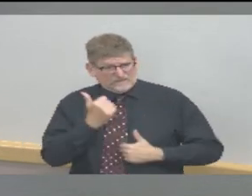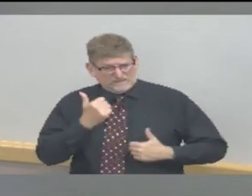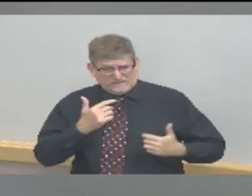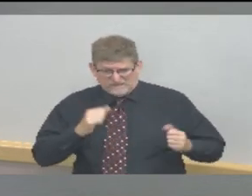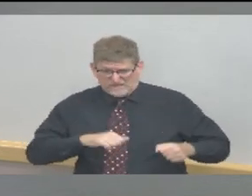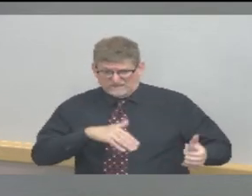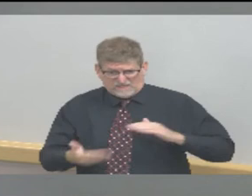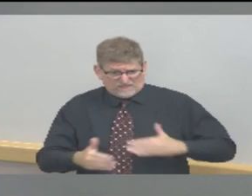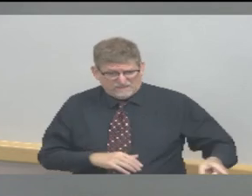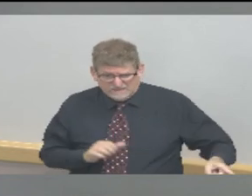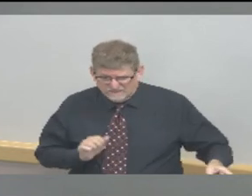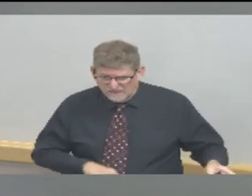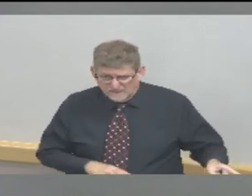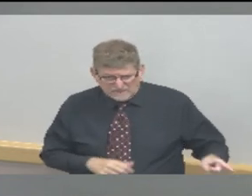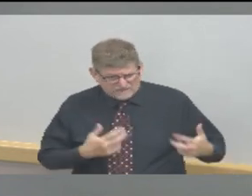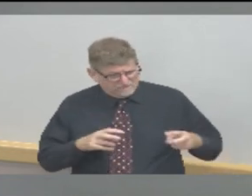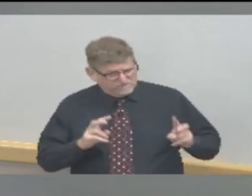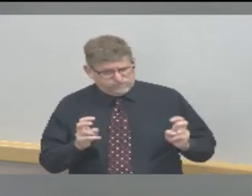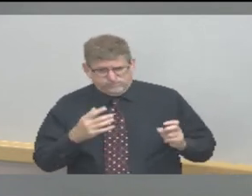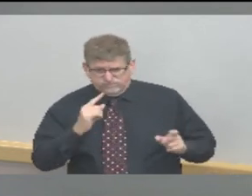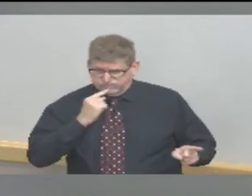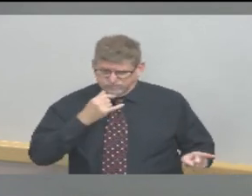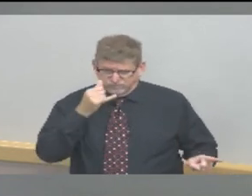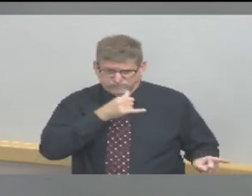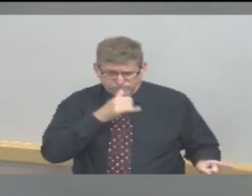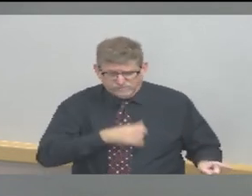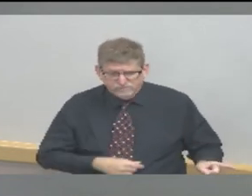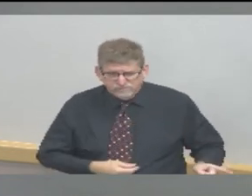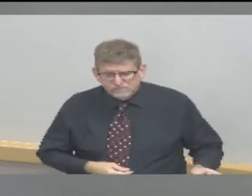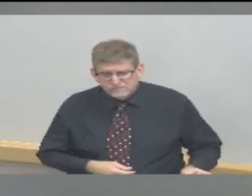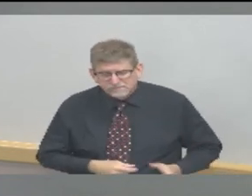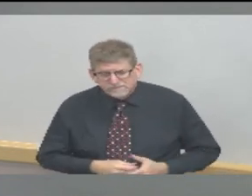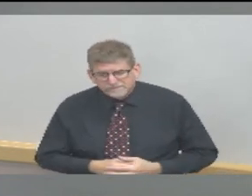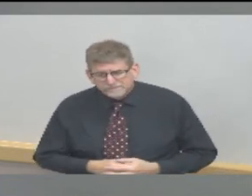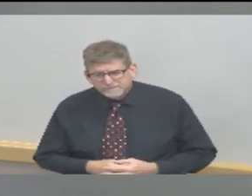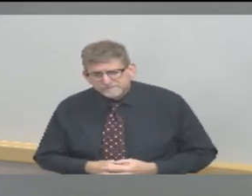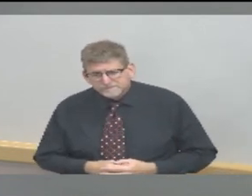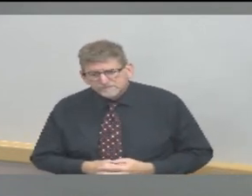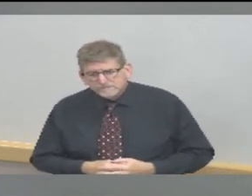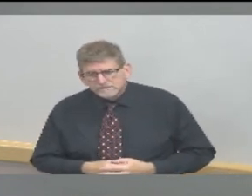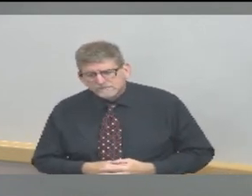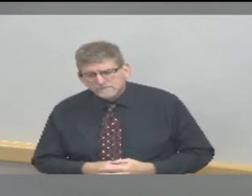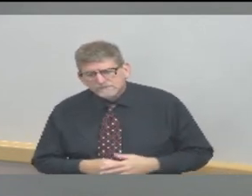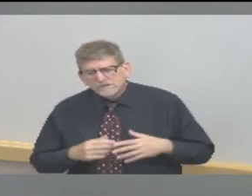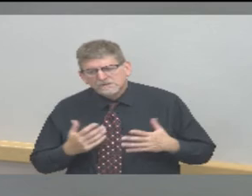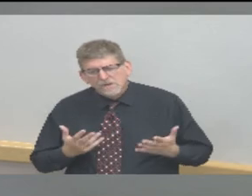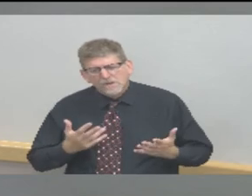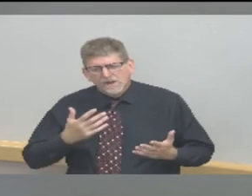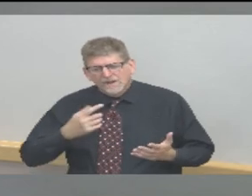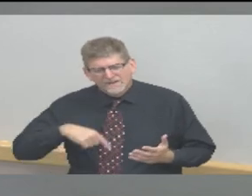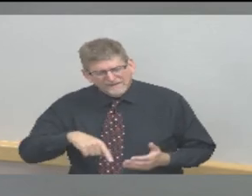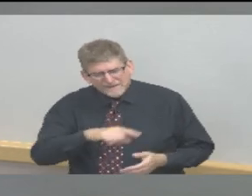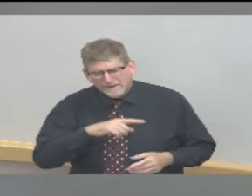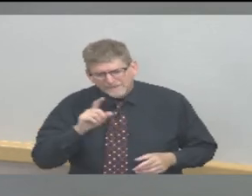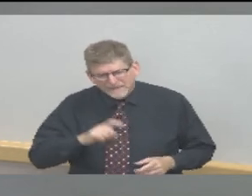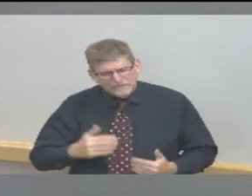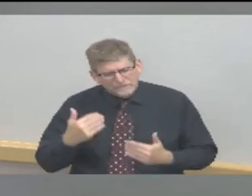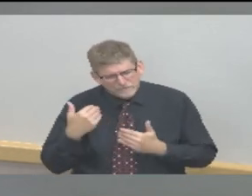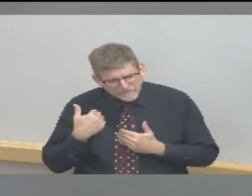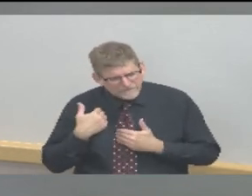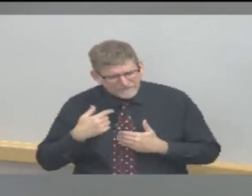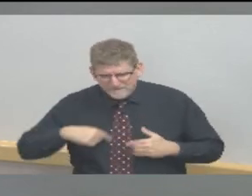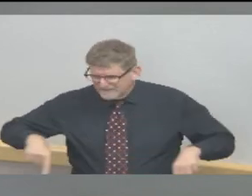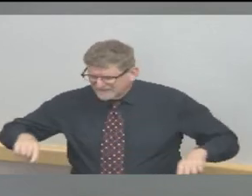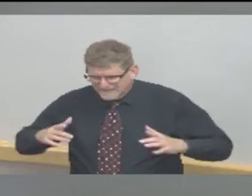really act responsibly to protect everyone in our community, including children. children